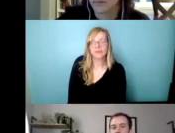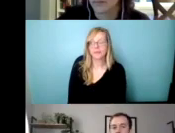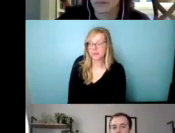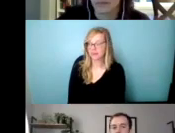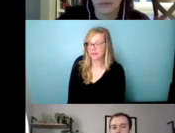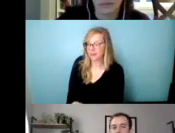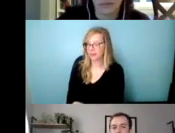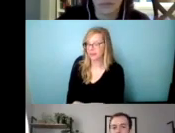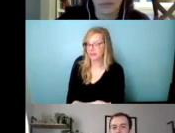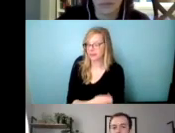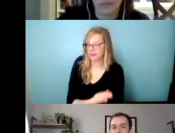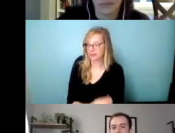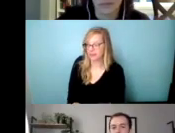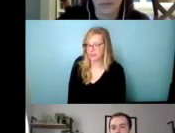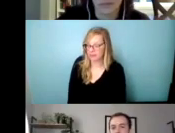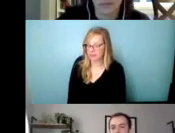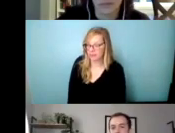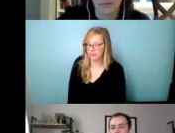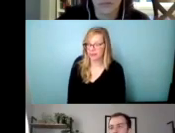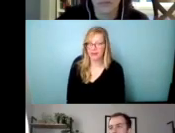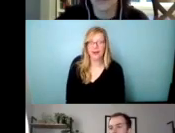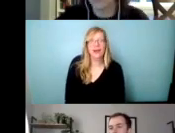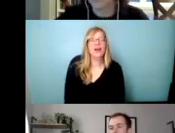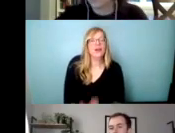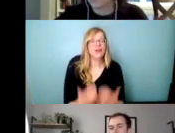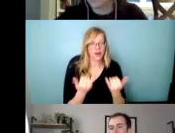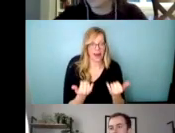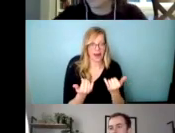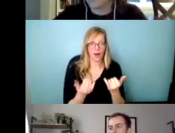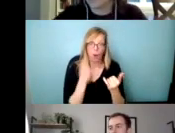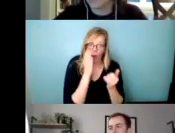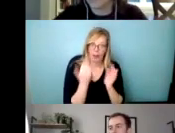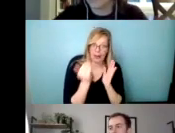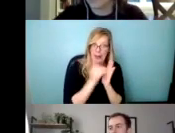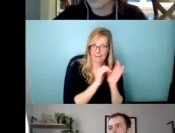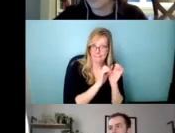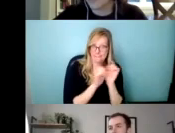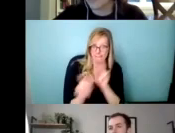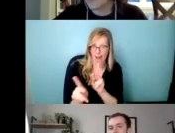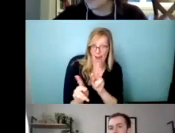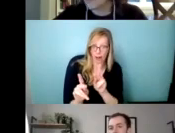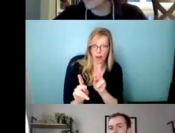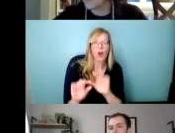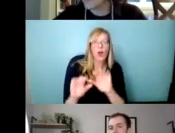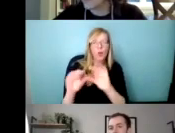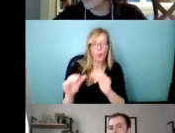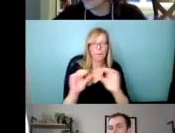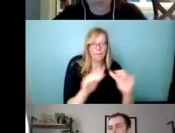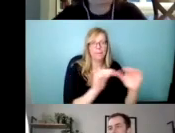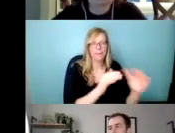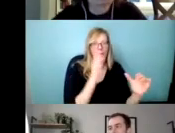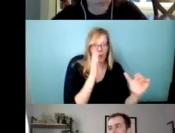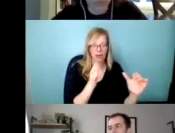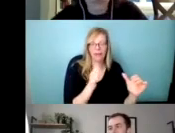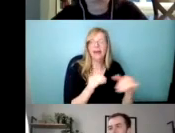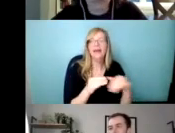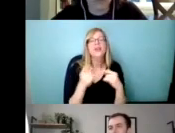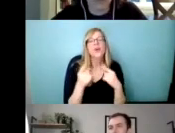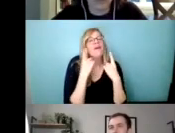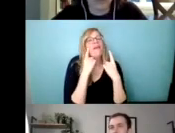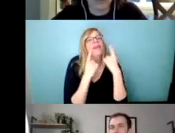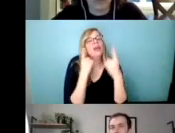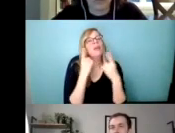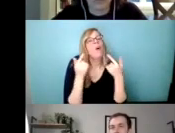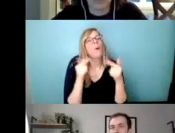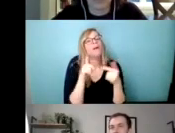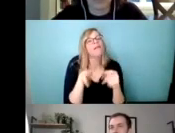I want you to consider this next question in the same groups, um, which is to think about a time that you've been involved with an advocacy campaign and